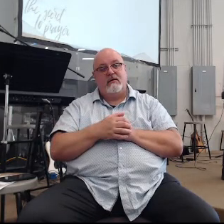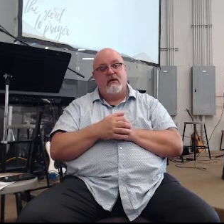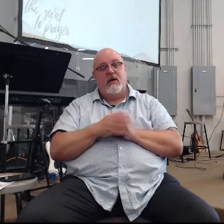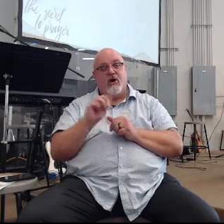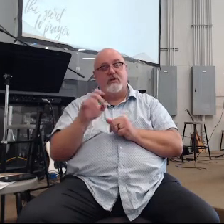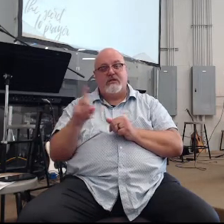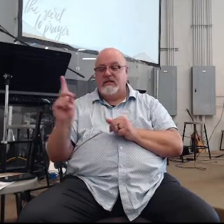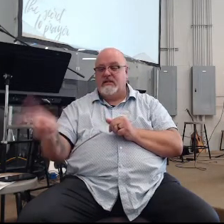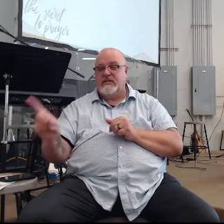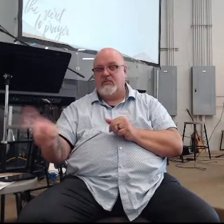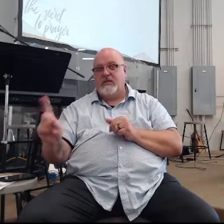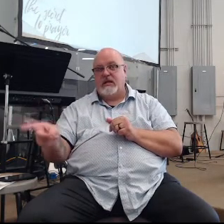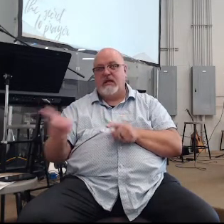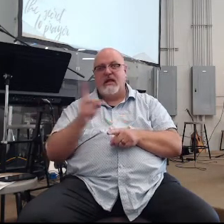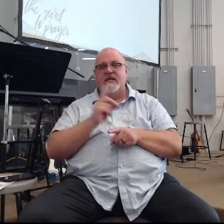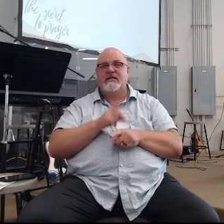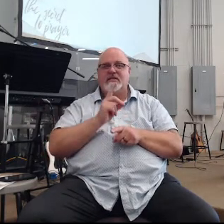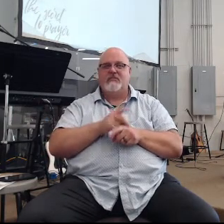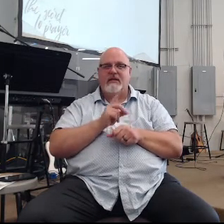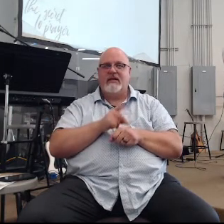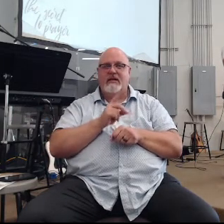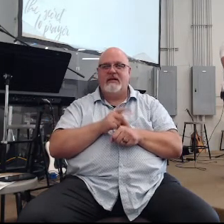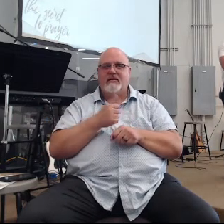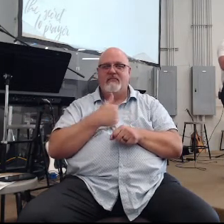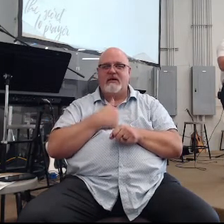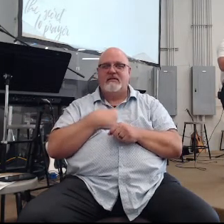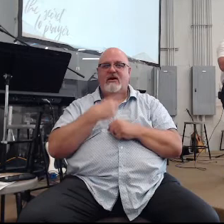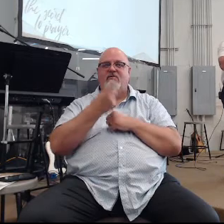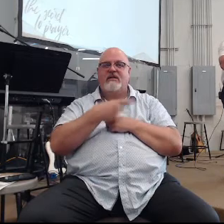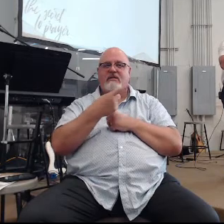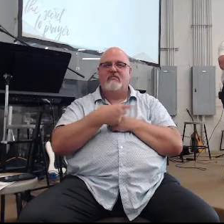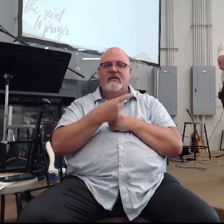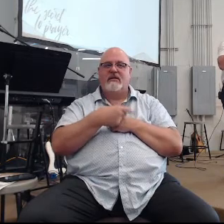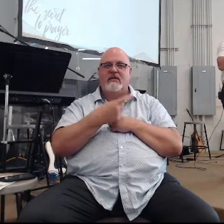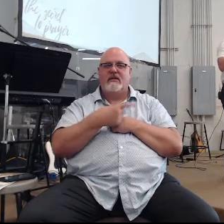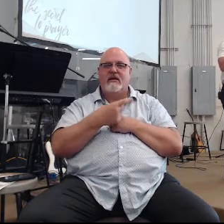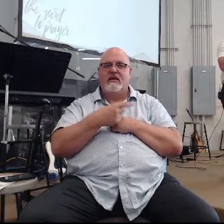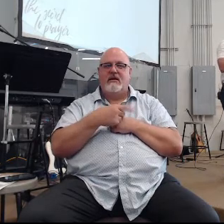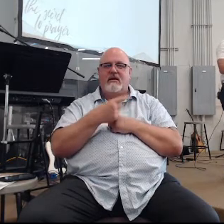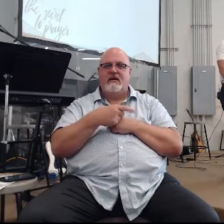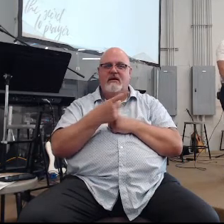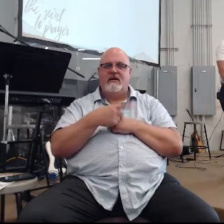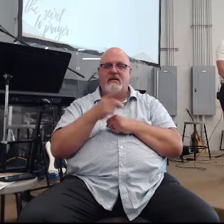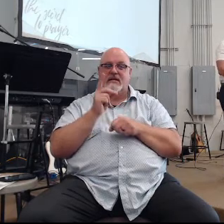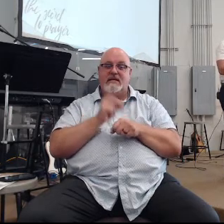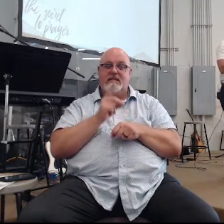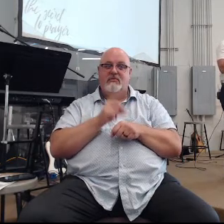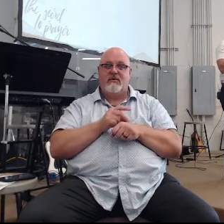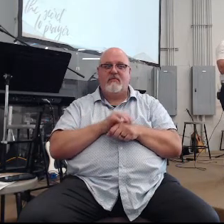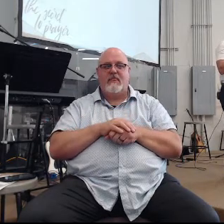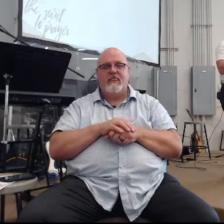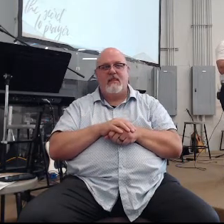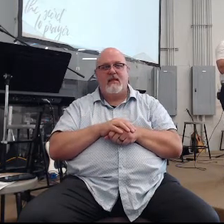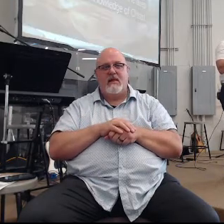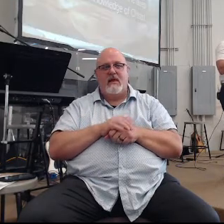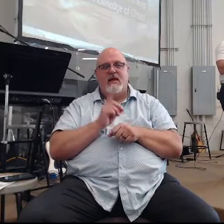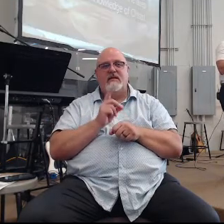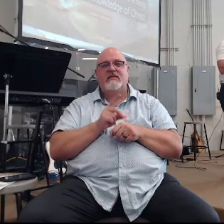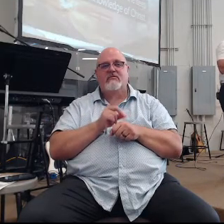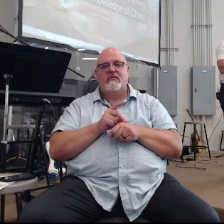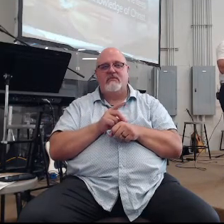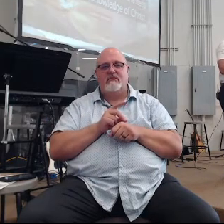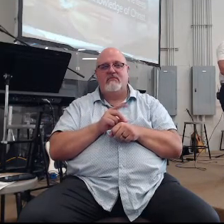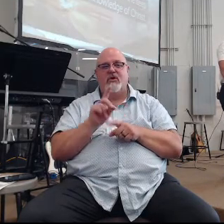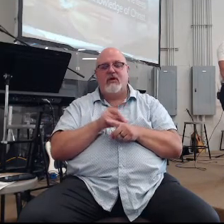grabbing a hold of the oars and rowing your boat back out into the flow of water that